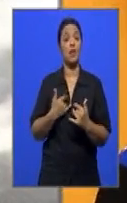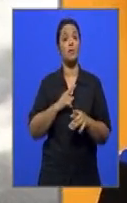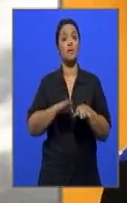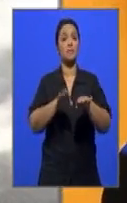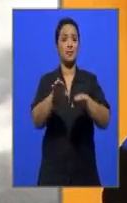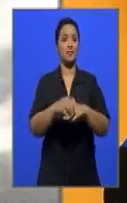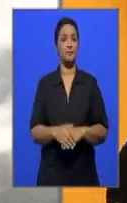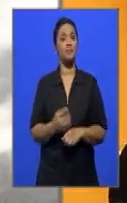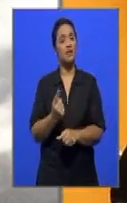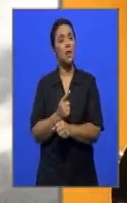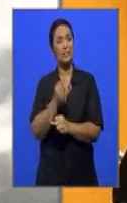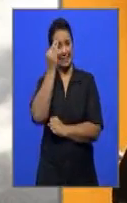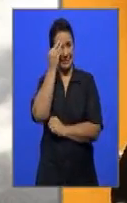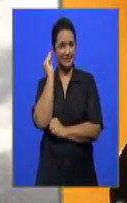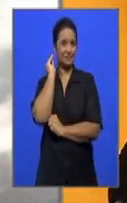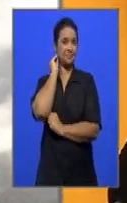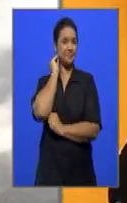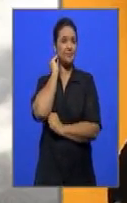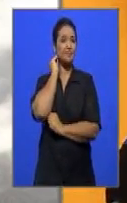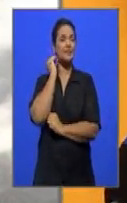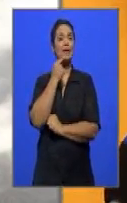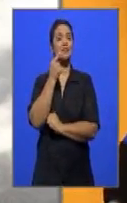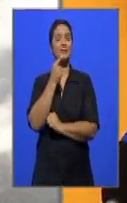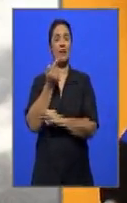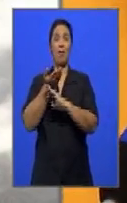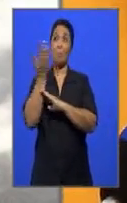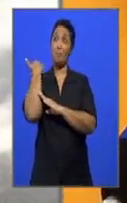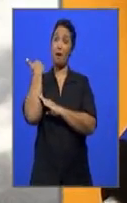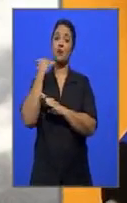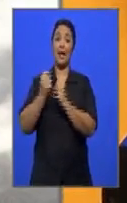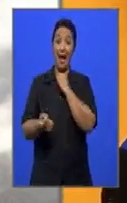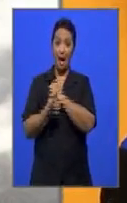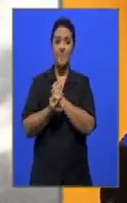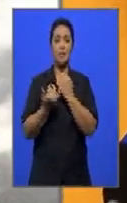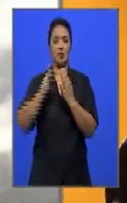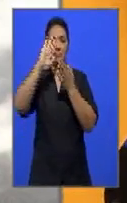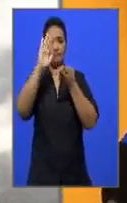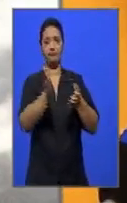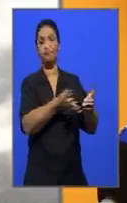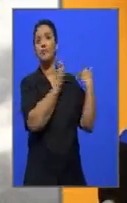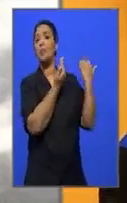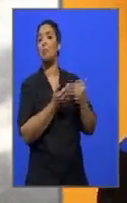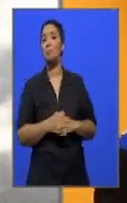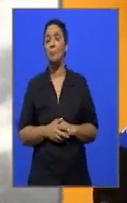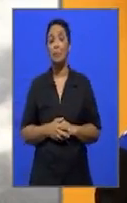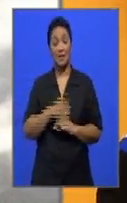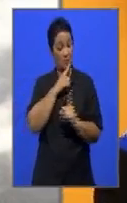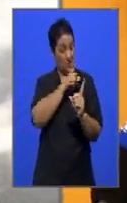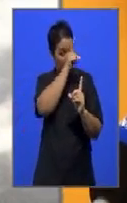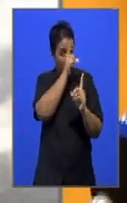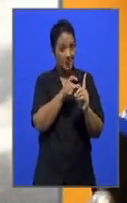will always remind us what took place in the past, and the people like Mr. Madiba, who fought